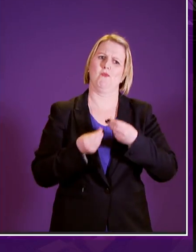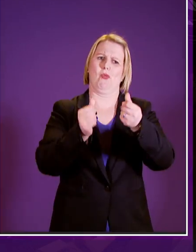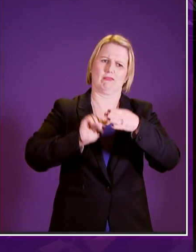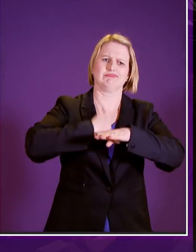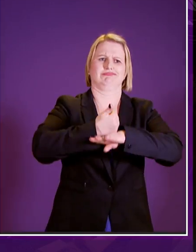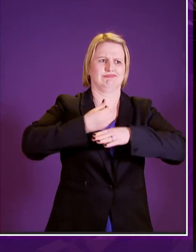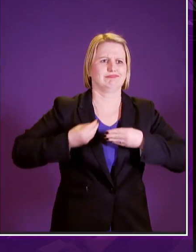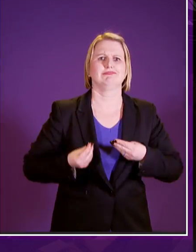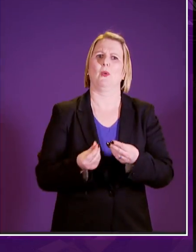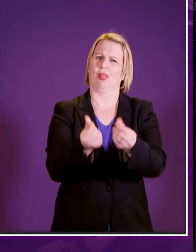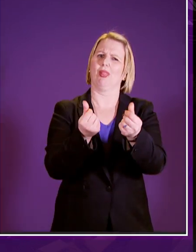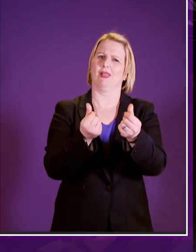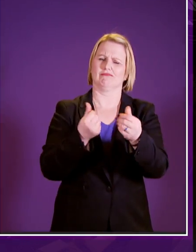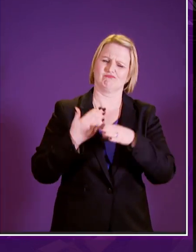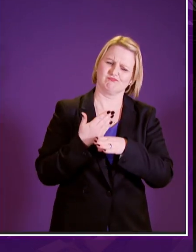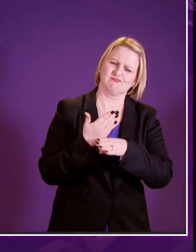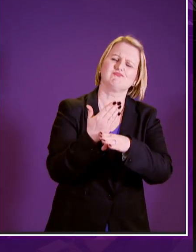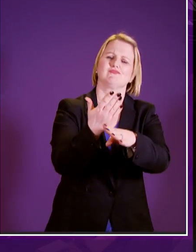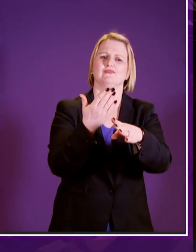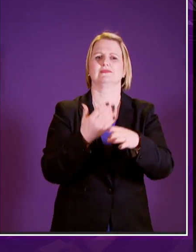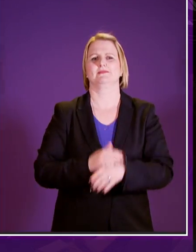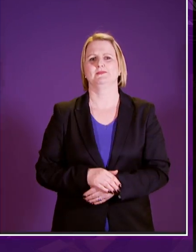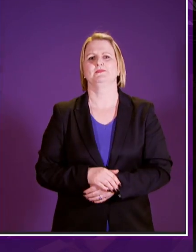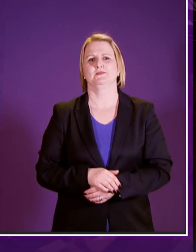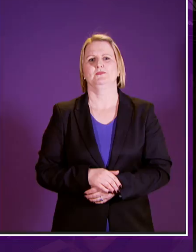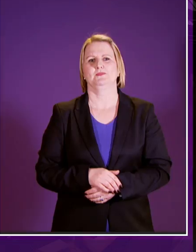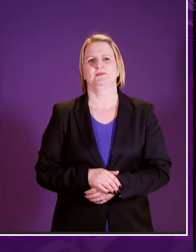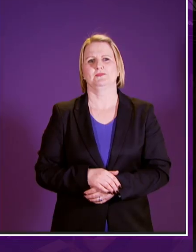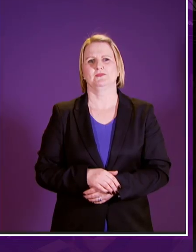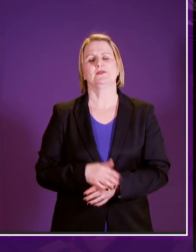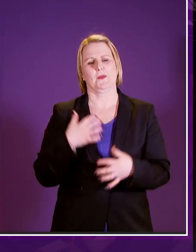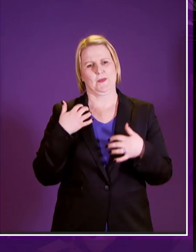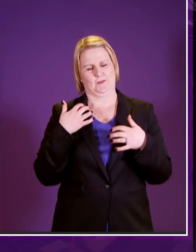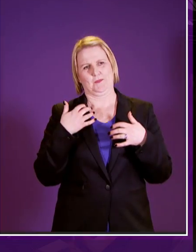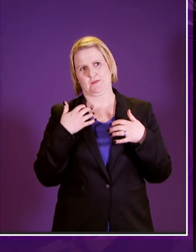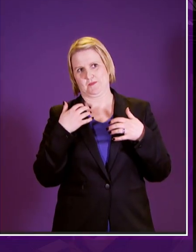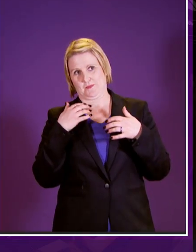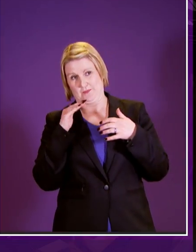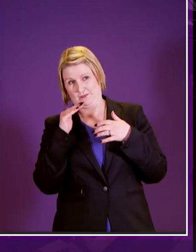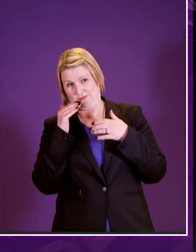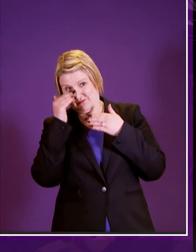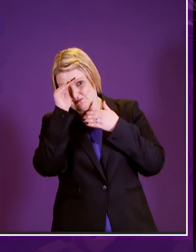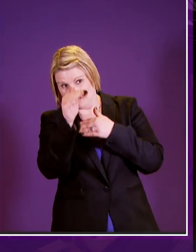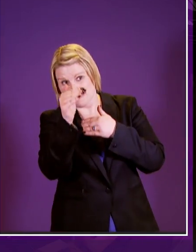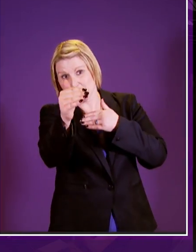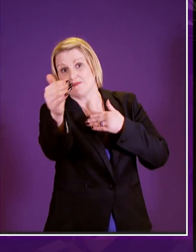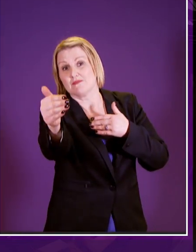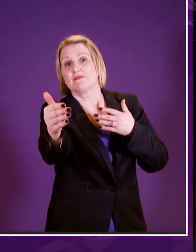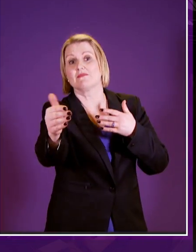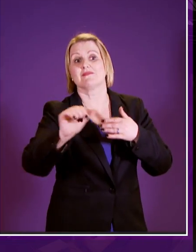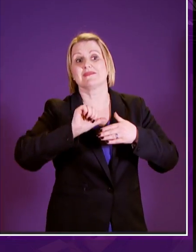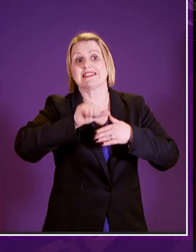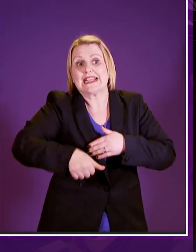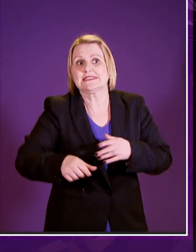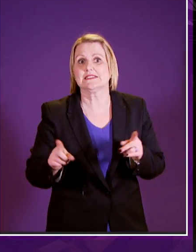detailed and painstaking parliamentary work and legislative work to do so looking forward in my closing remarks uh presiding officer what